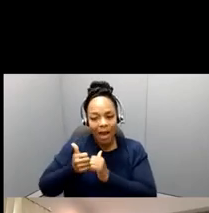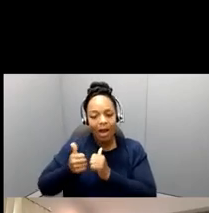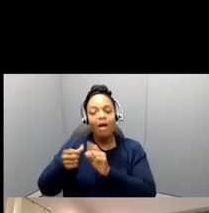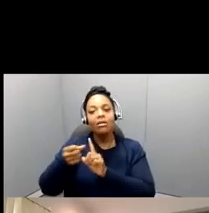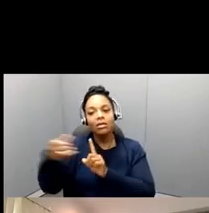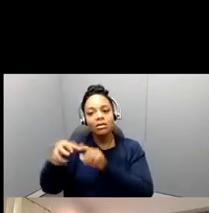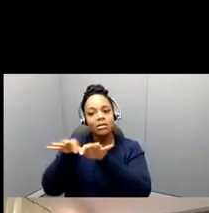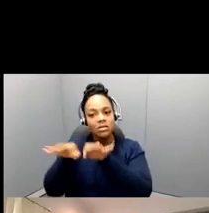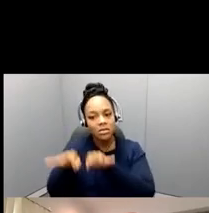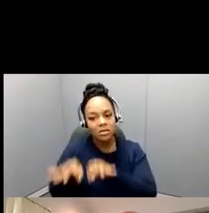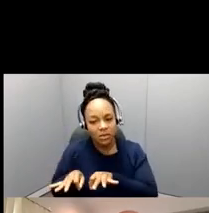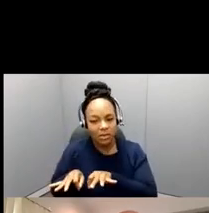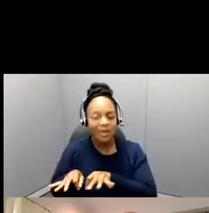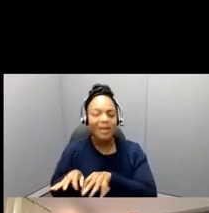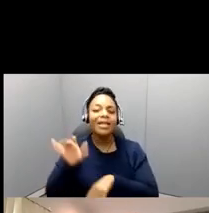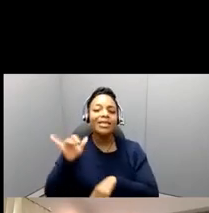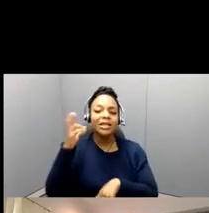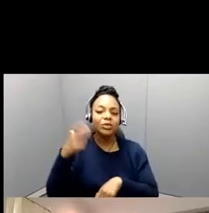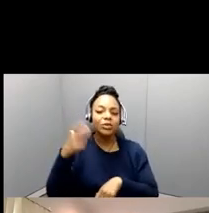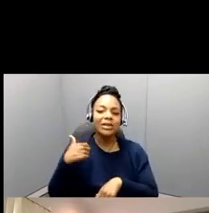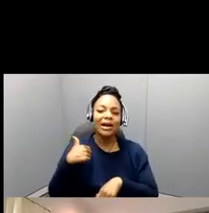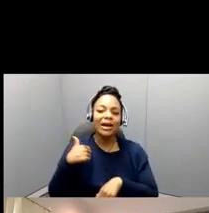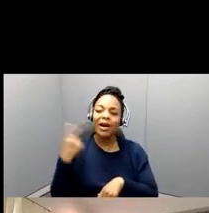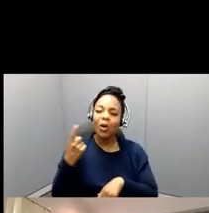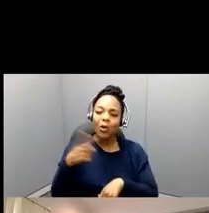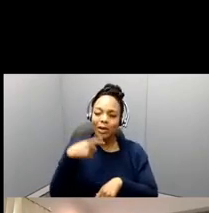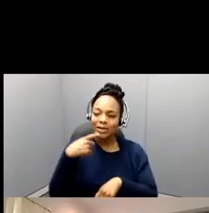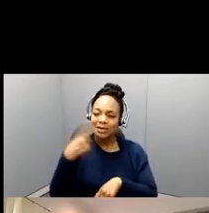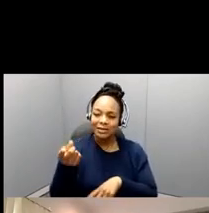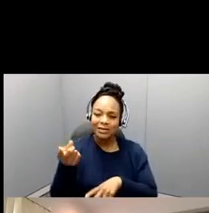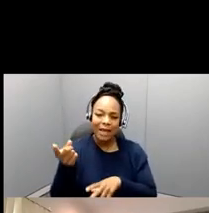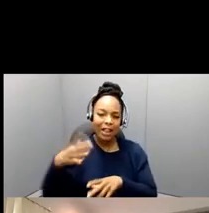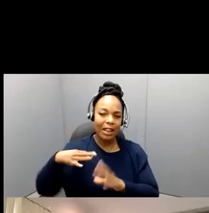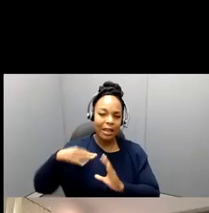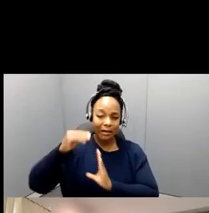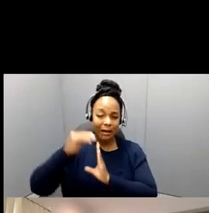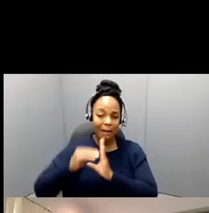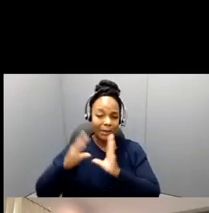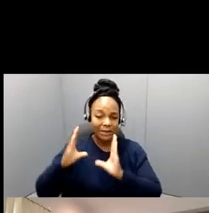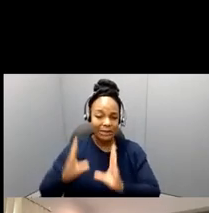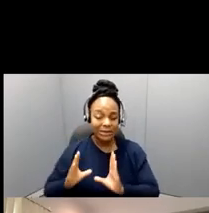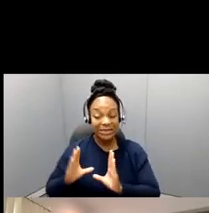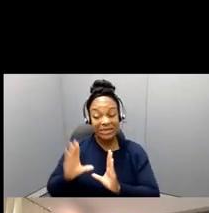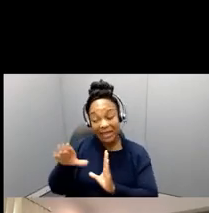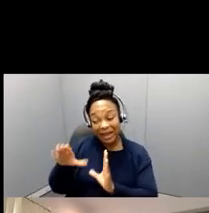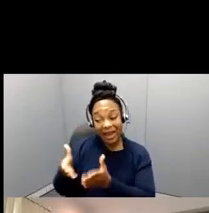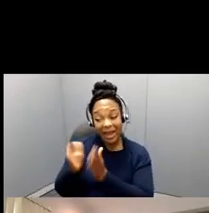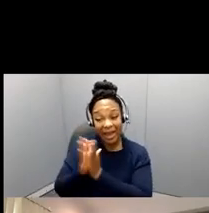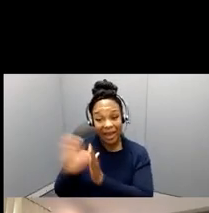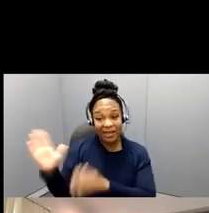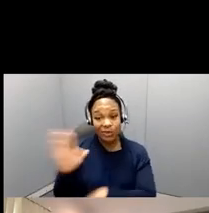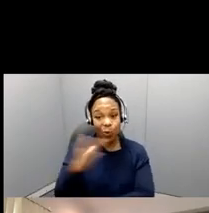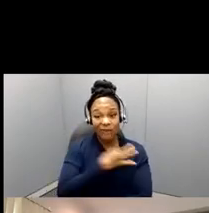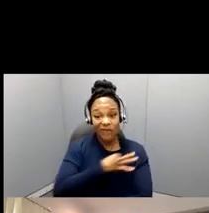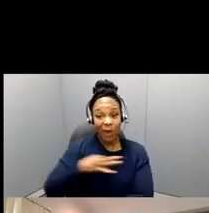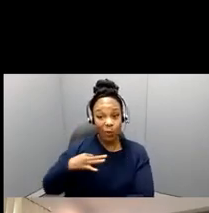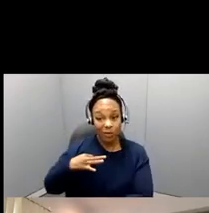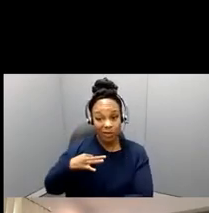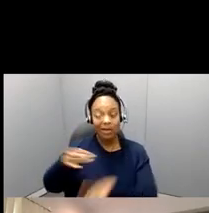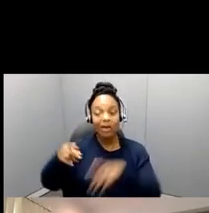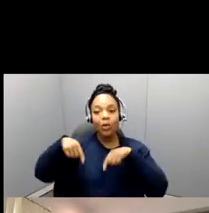encouraging people to work with their, um, faculty as they develop these proposals.